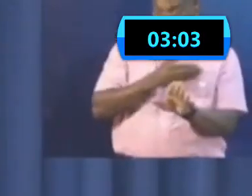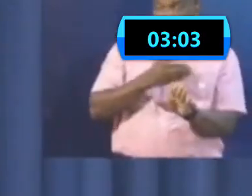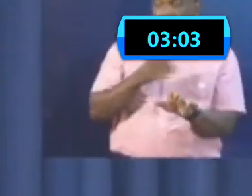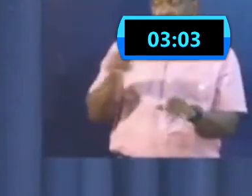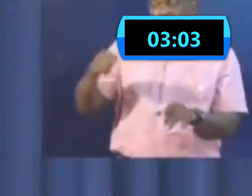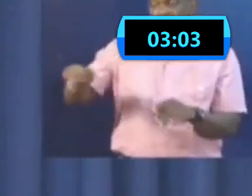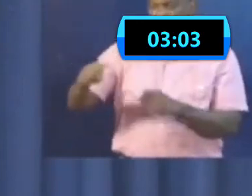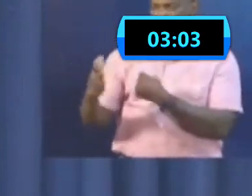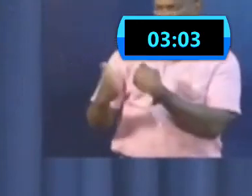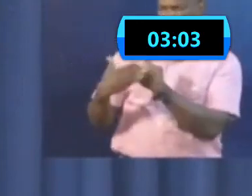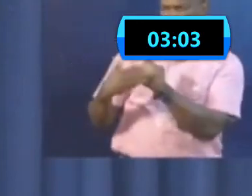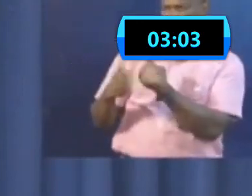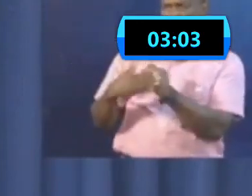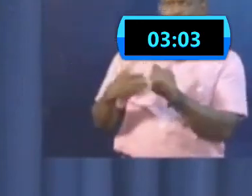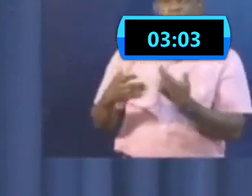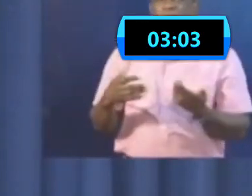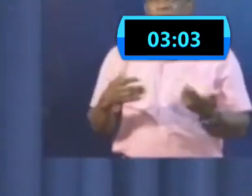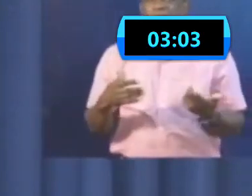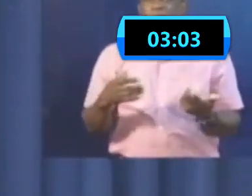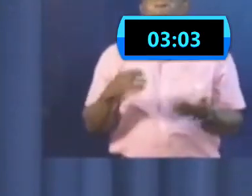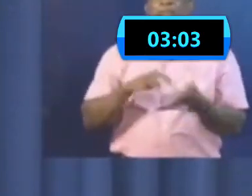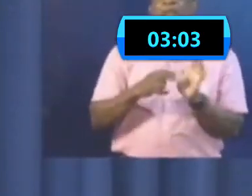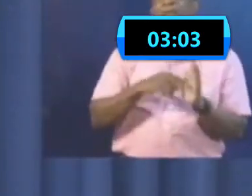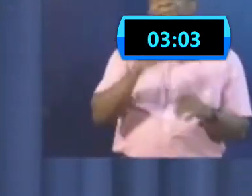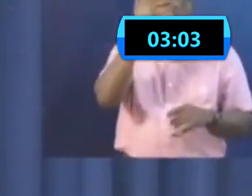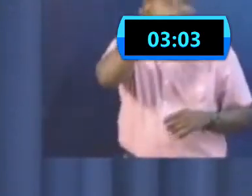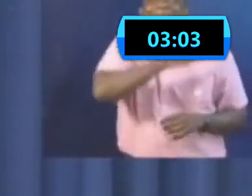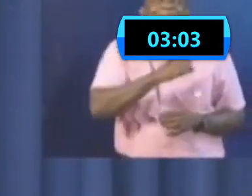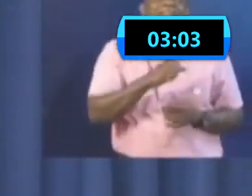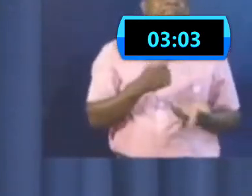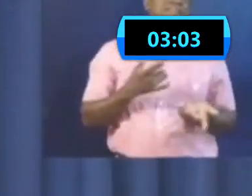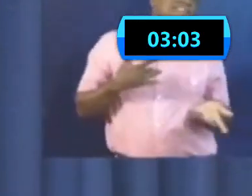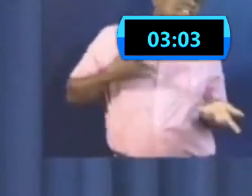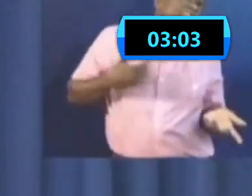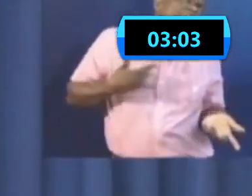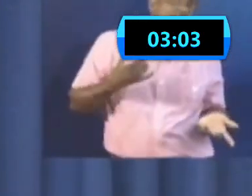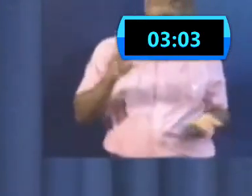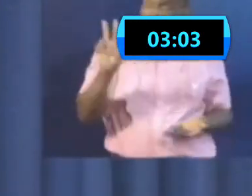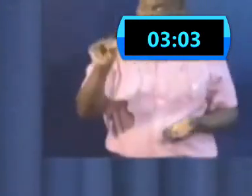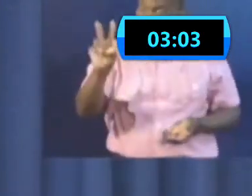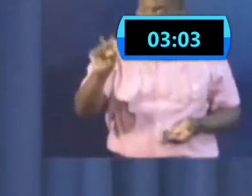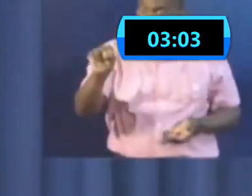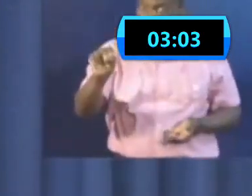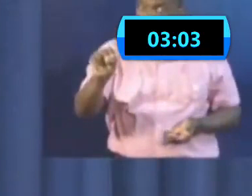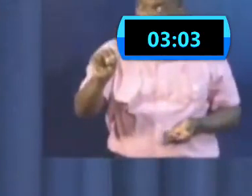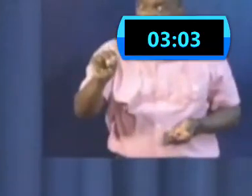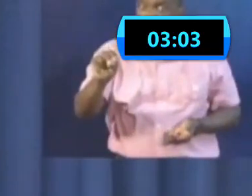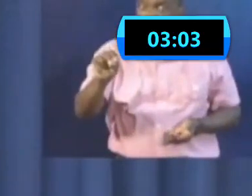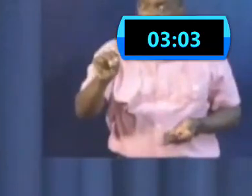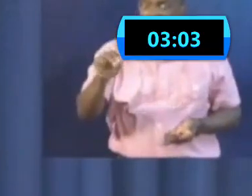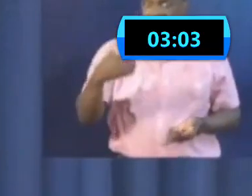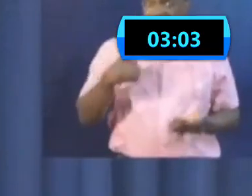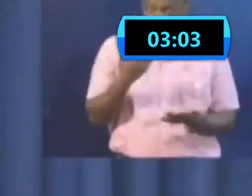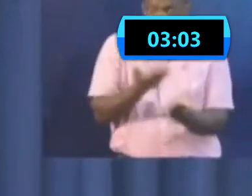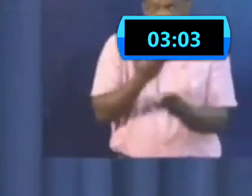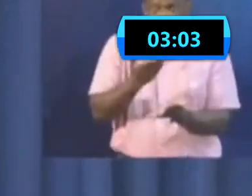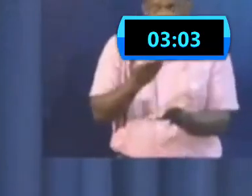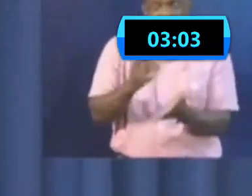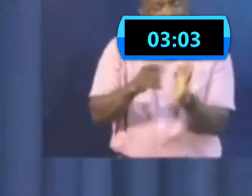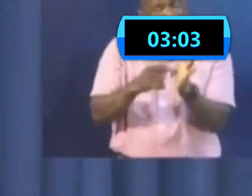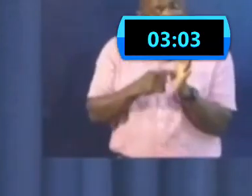and on the pathway, the cycle that the virus would take. And we agreed to do what we did.